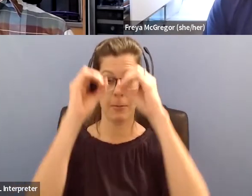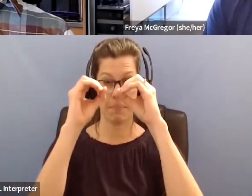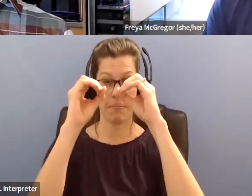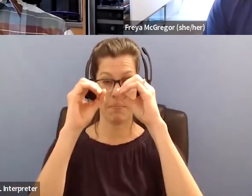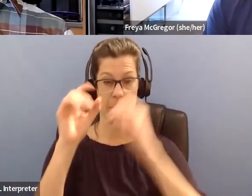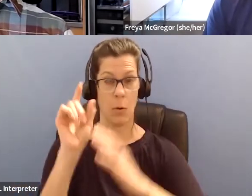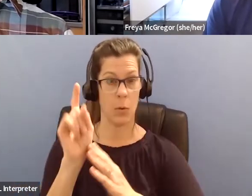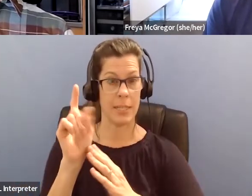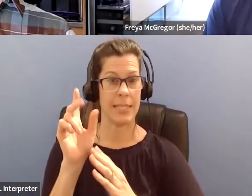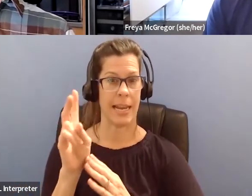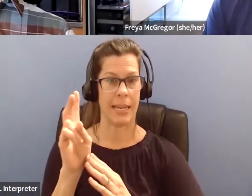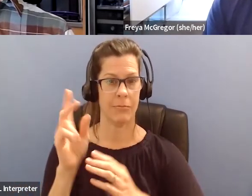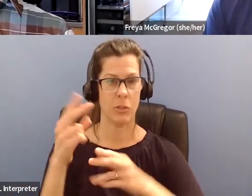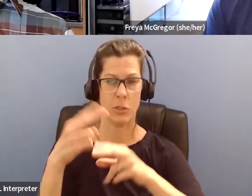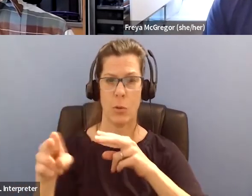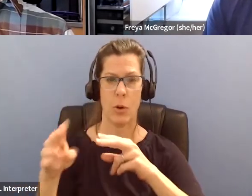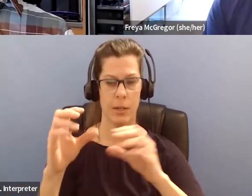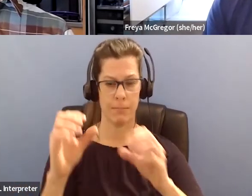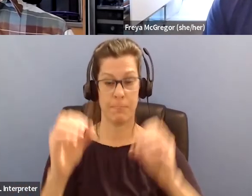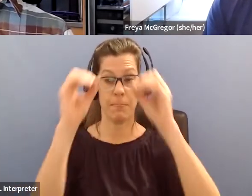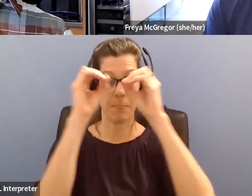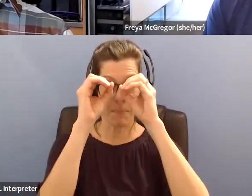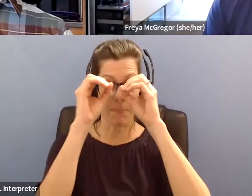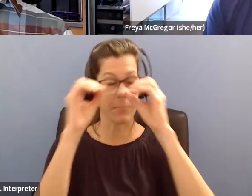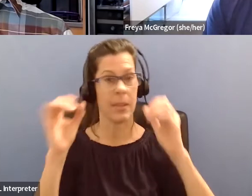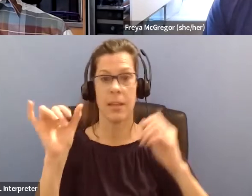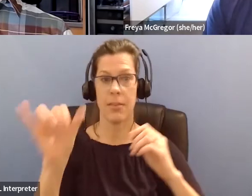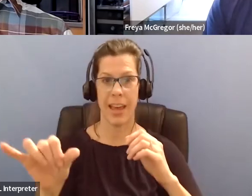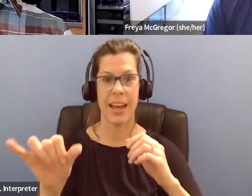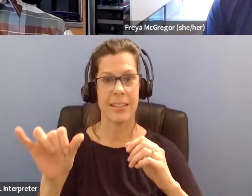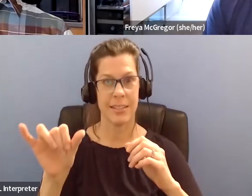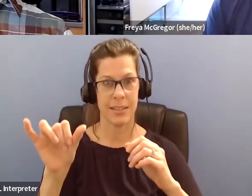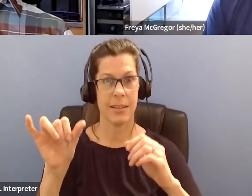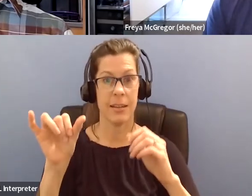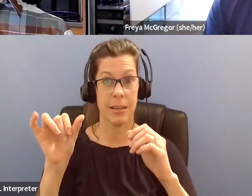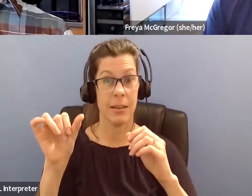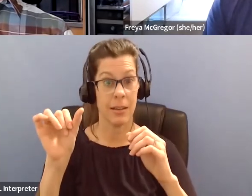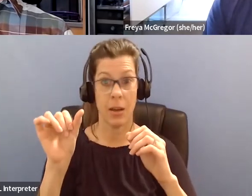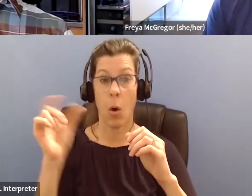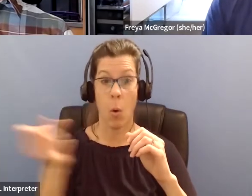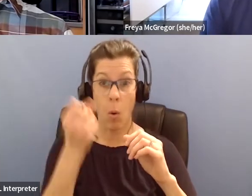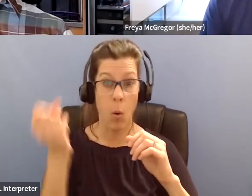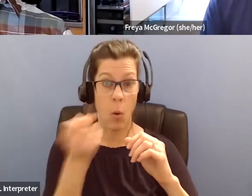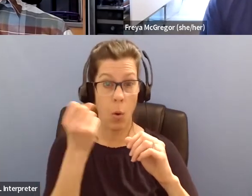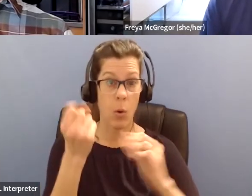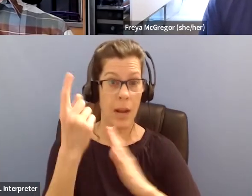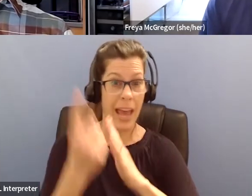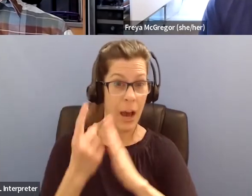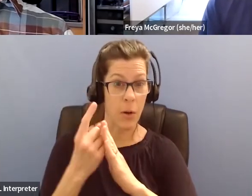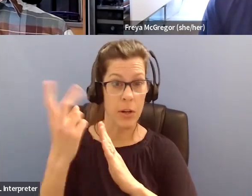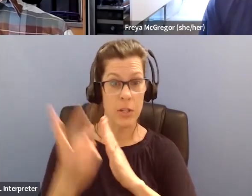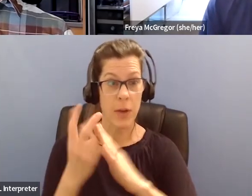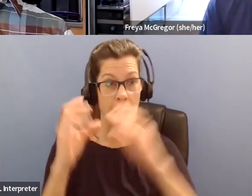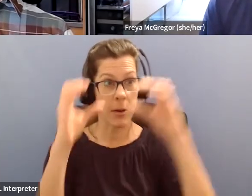a second or two, but that's completely different than birding for hours and moving them around.